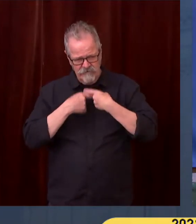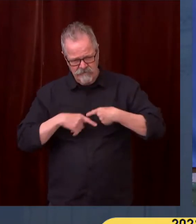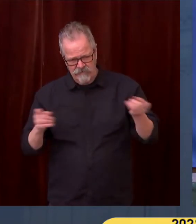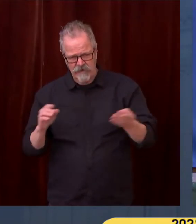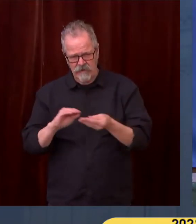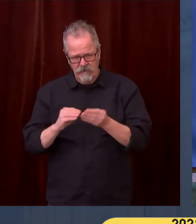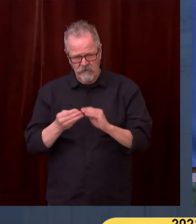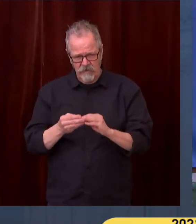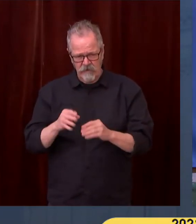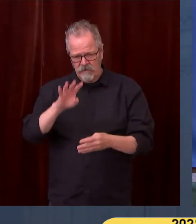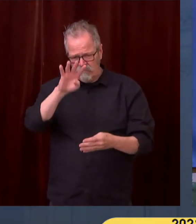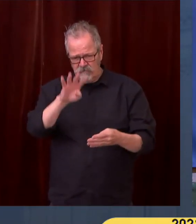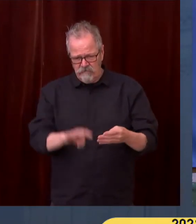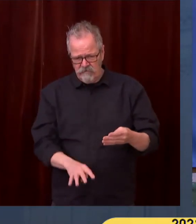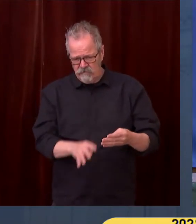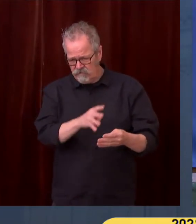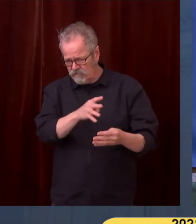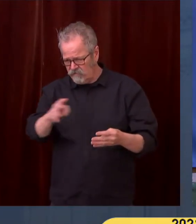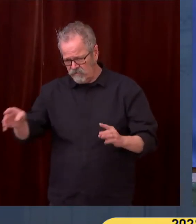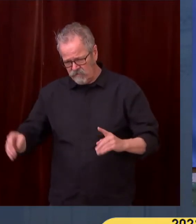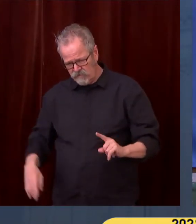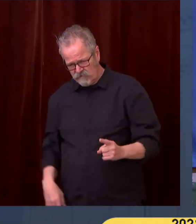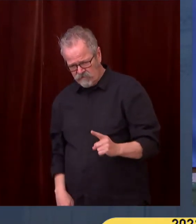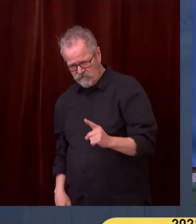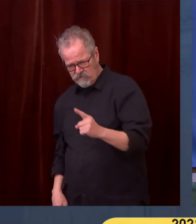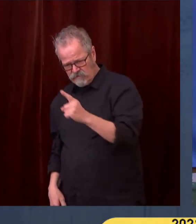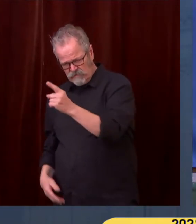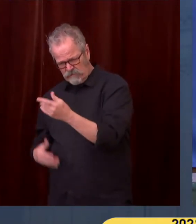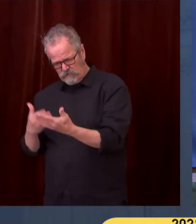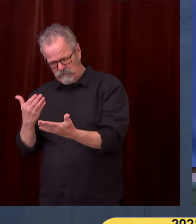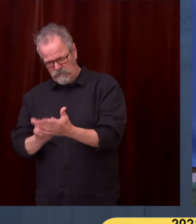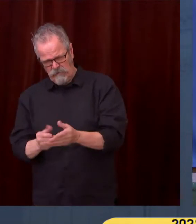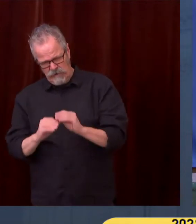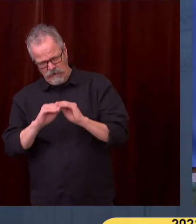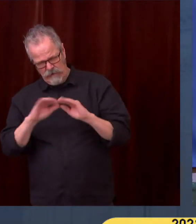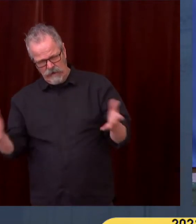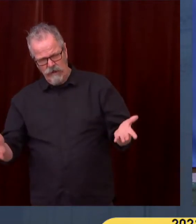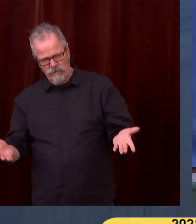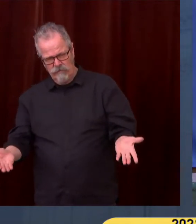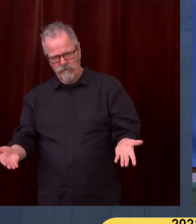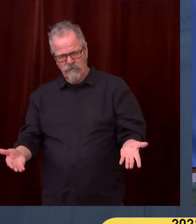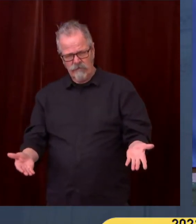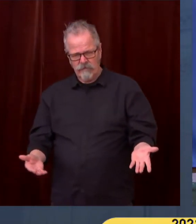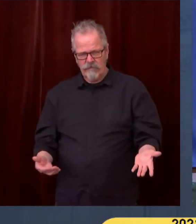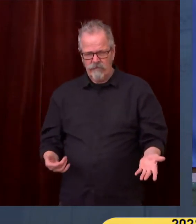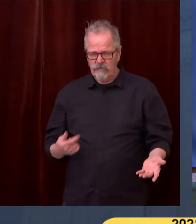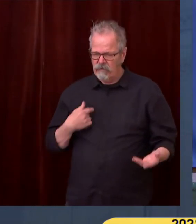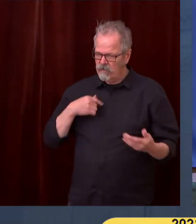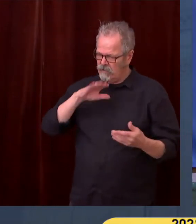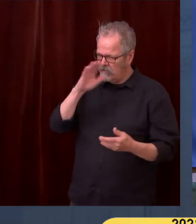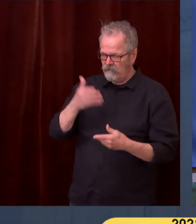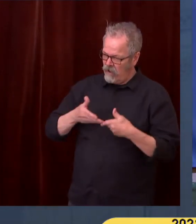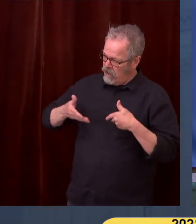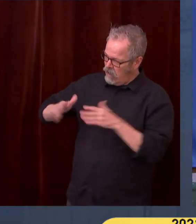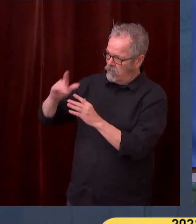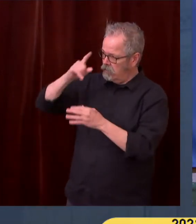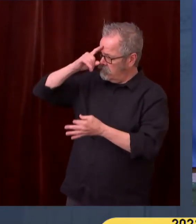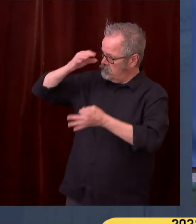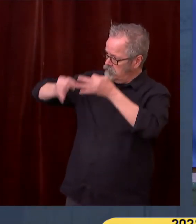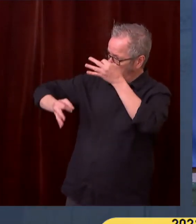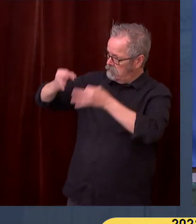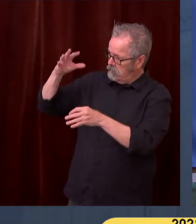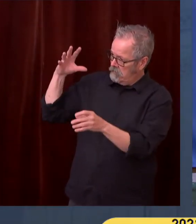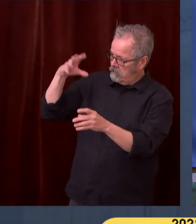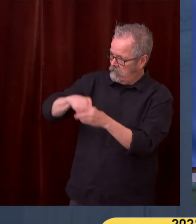discretionary call by the governor here. The numbers will be the numbers and we will look at them. We don't